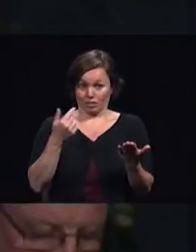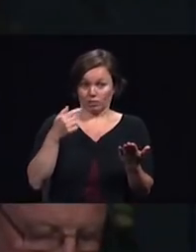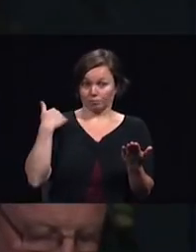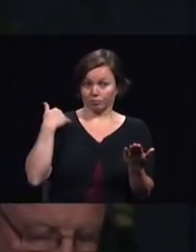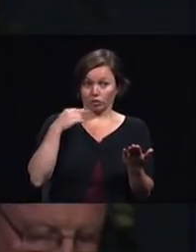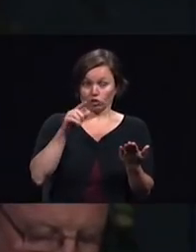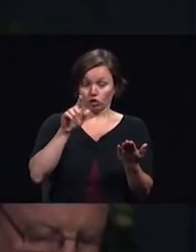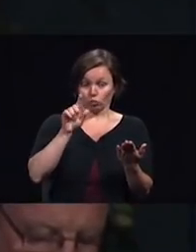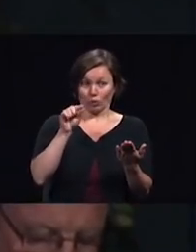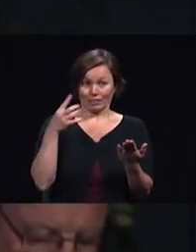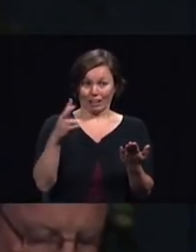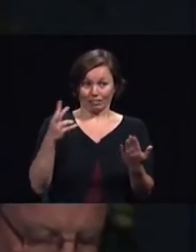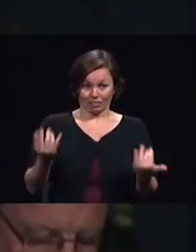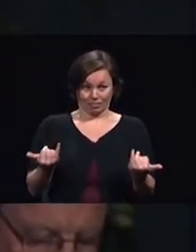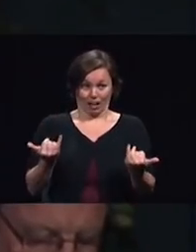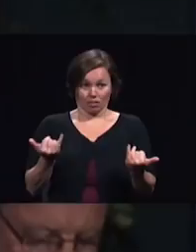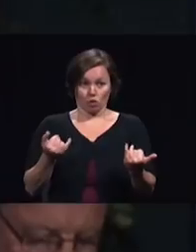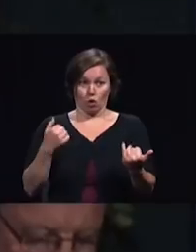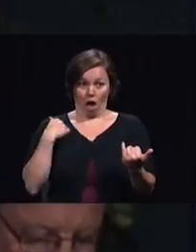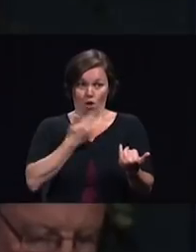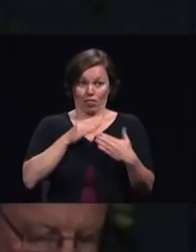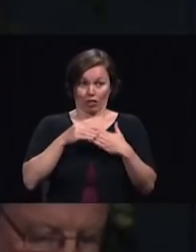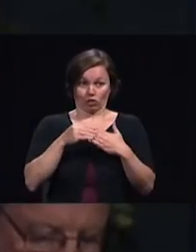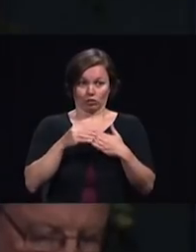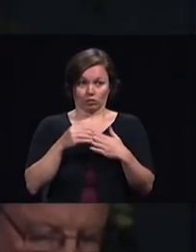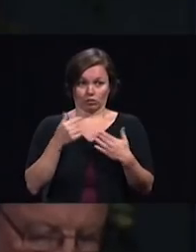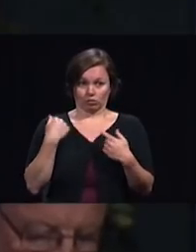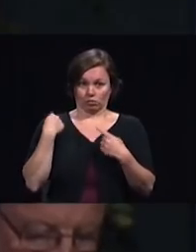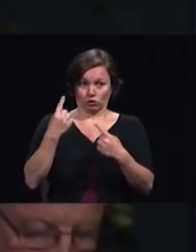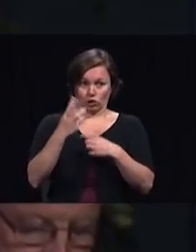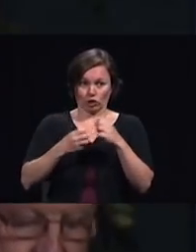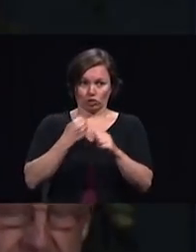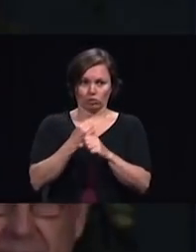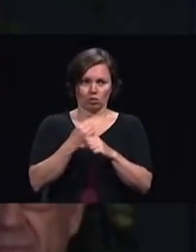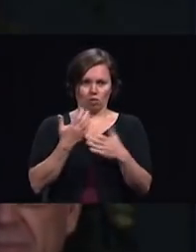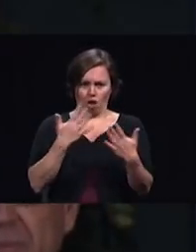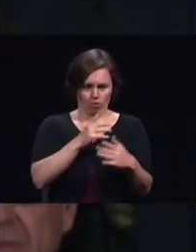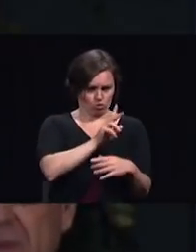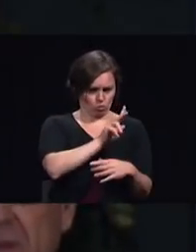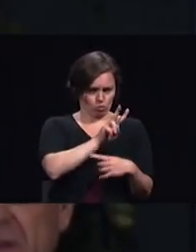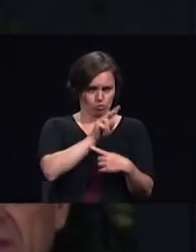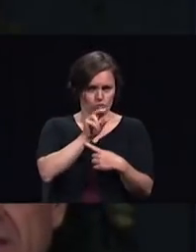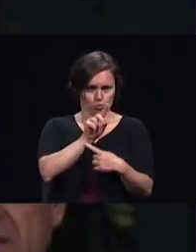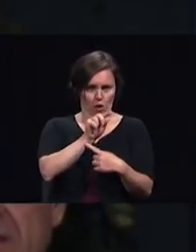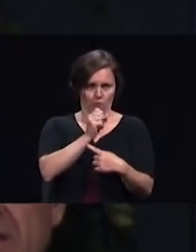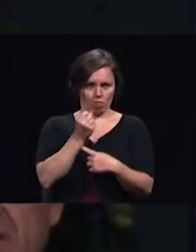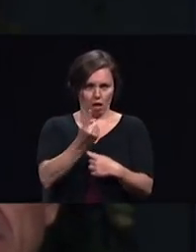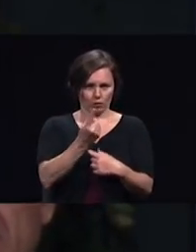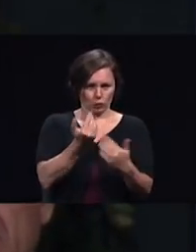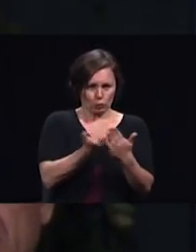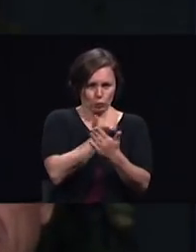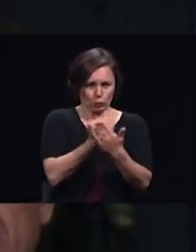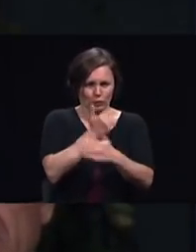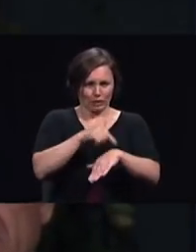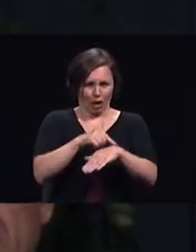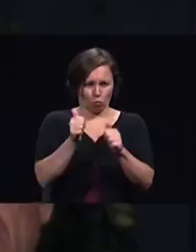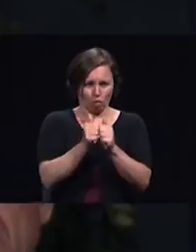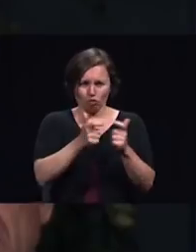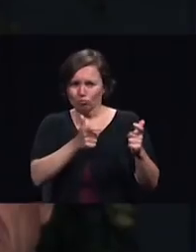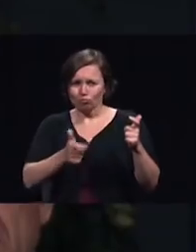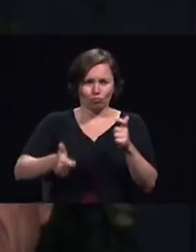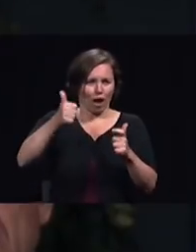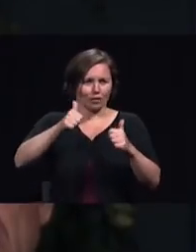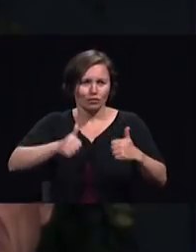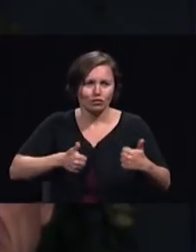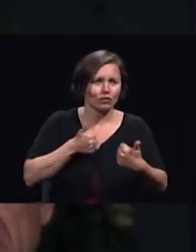we are now six years beyond 2011 and in a new quinquennium with even greater urban challenges